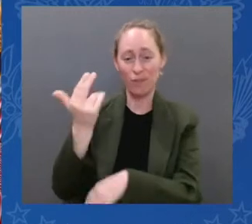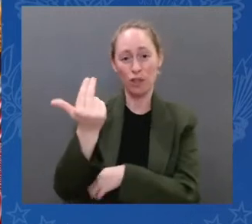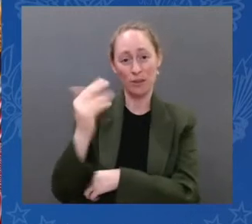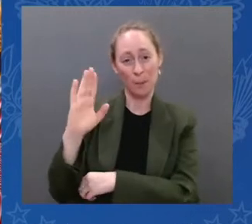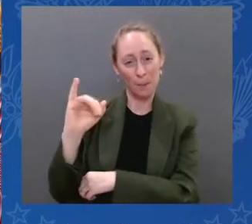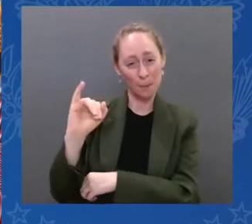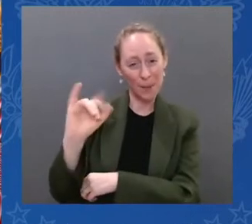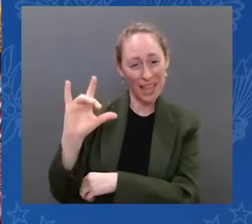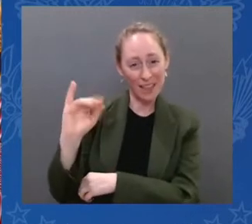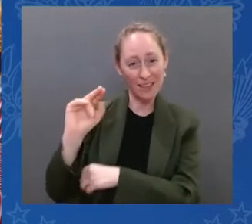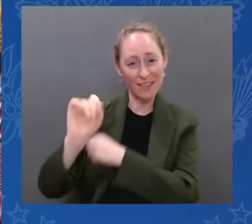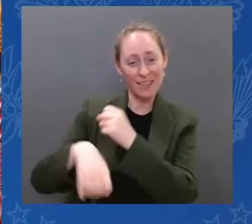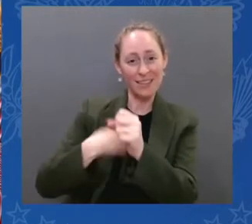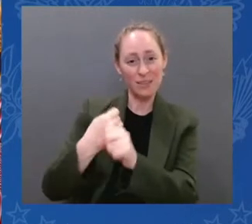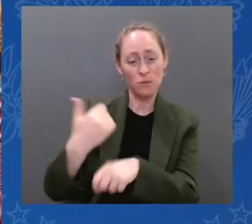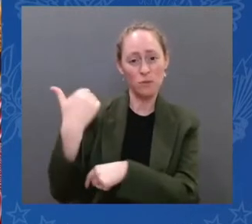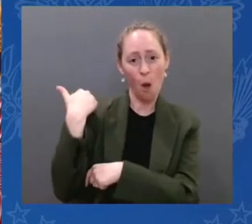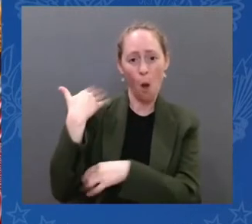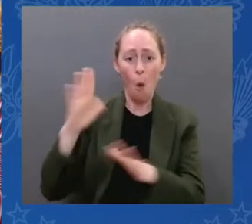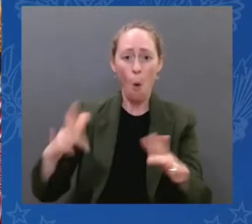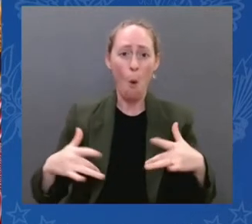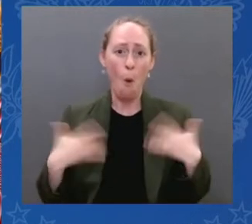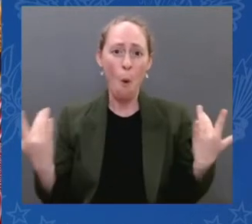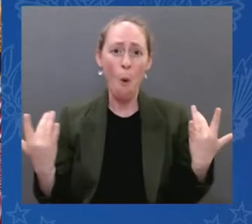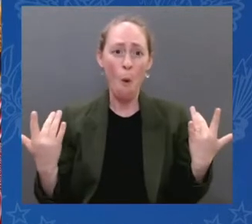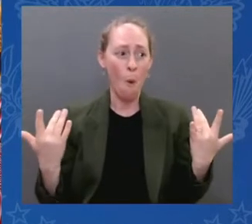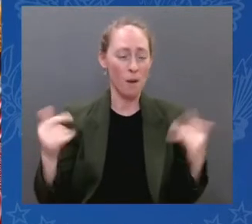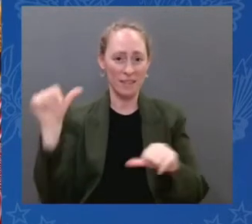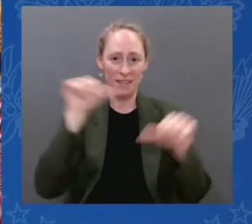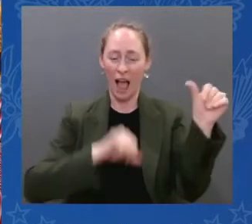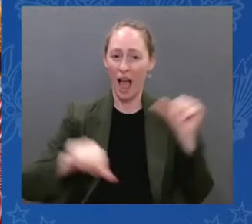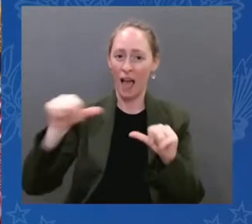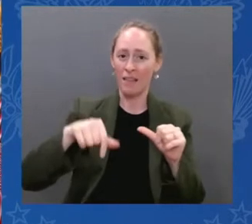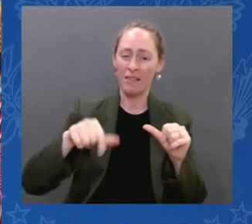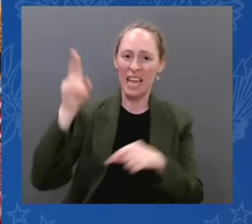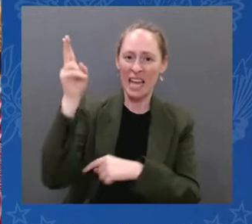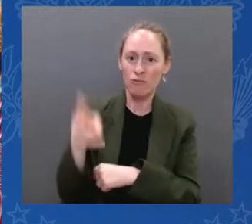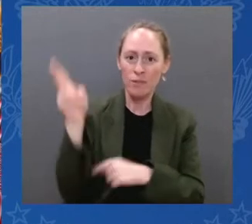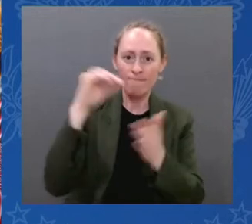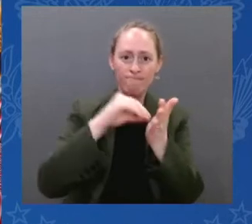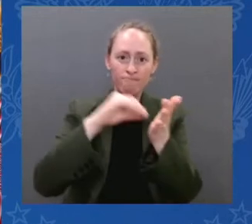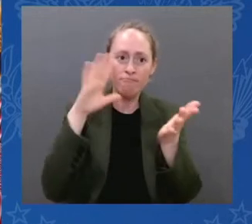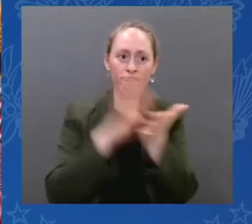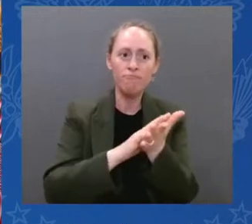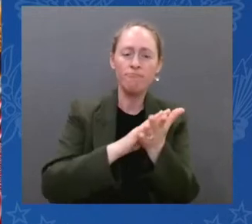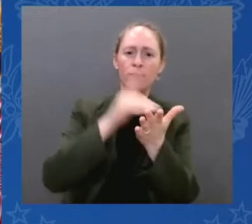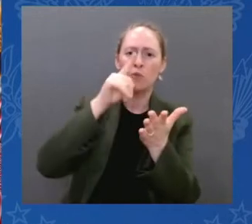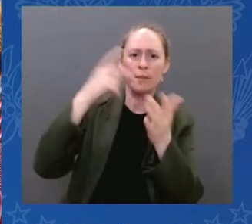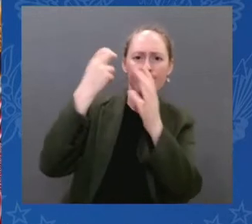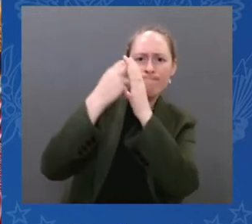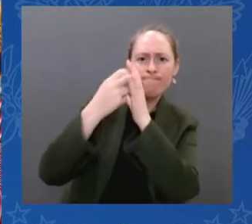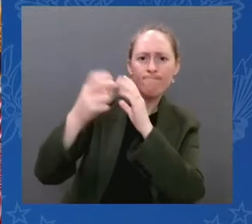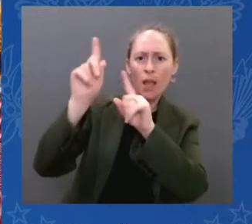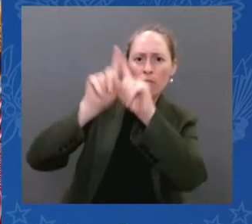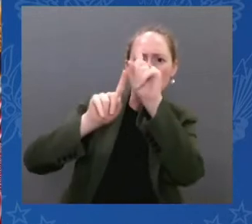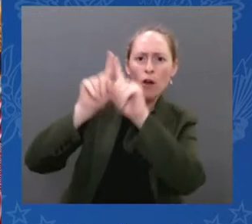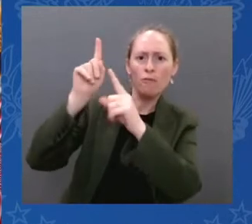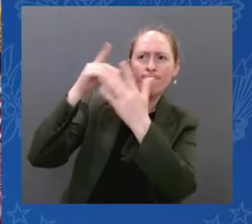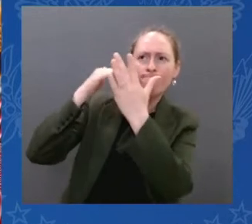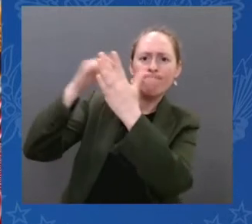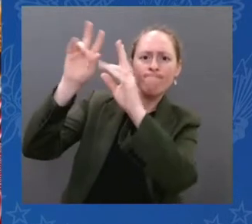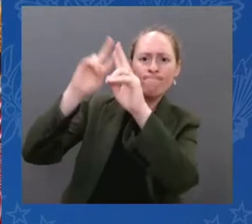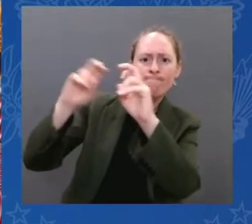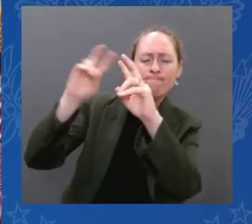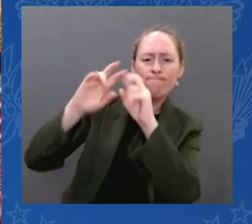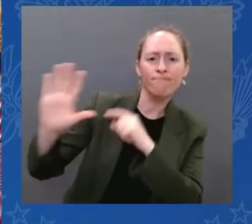space exploration, for America and all of humanity. You know, as an international collaboration, this telescope embodies